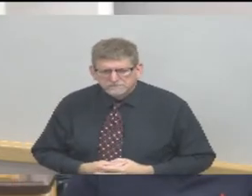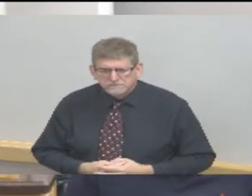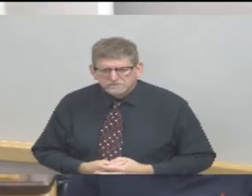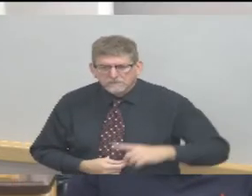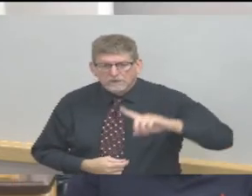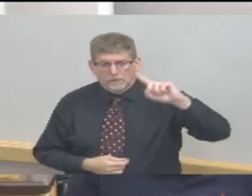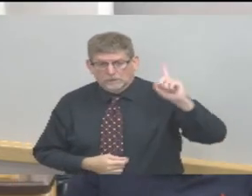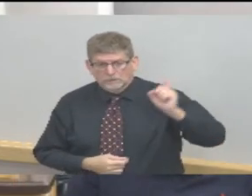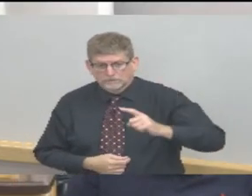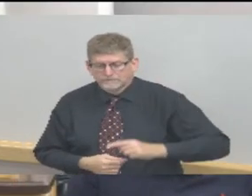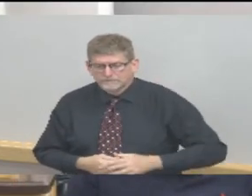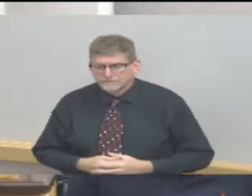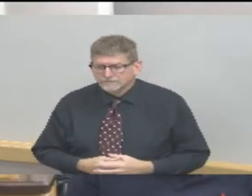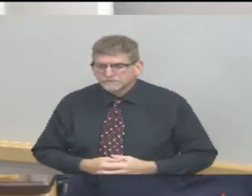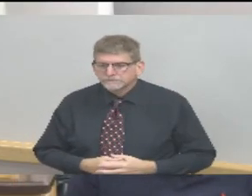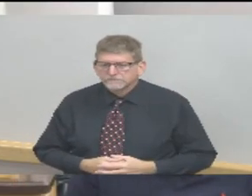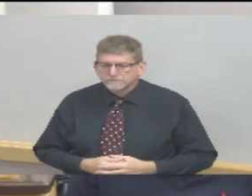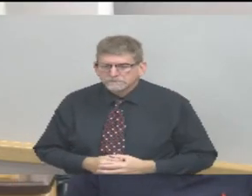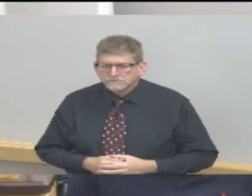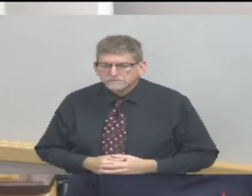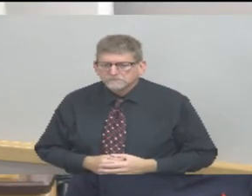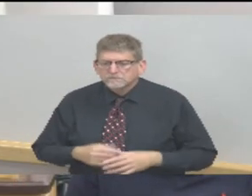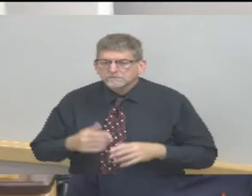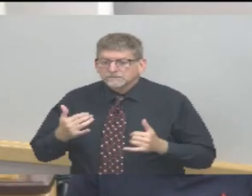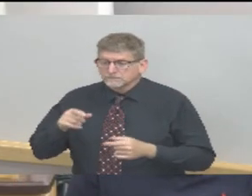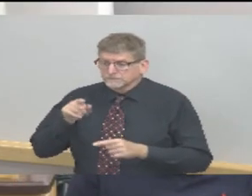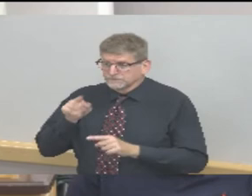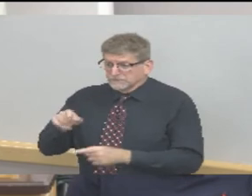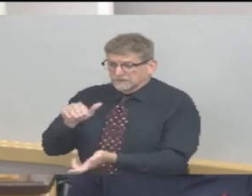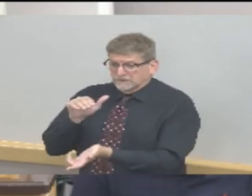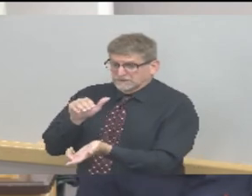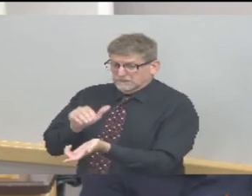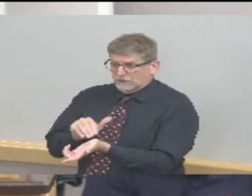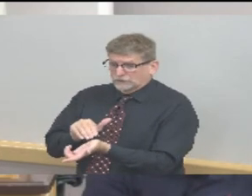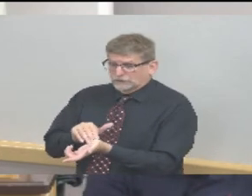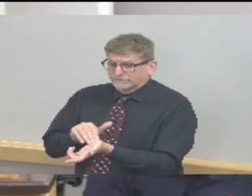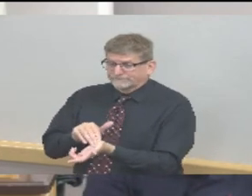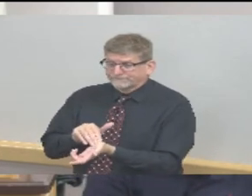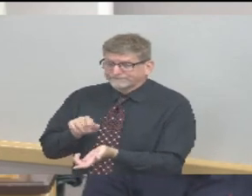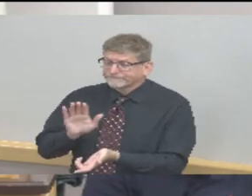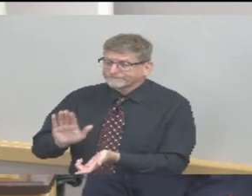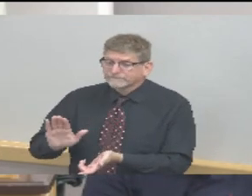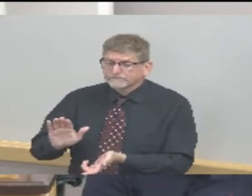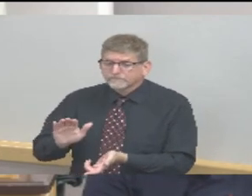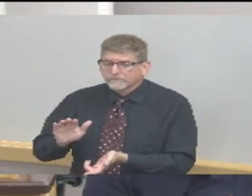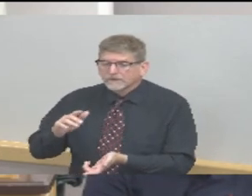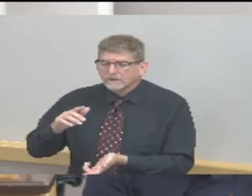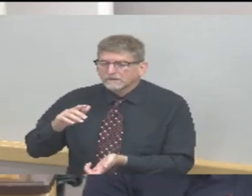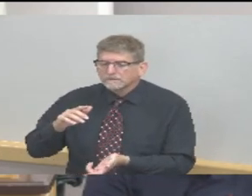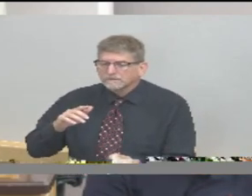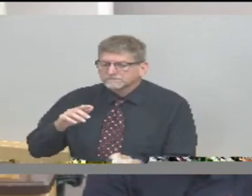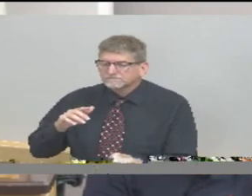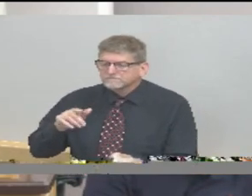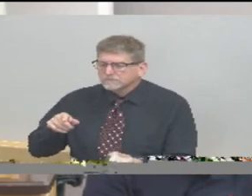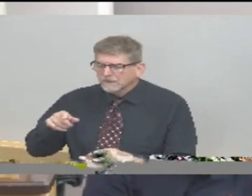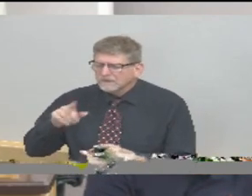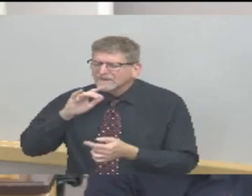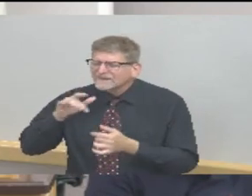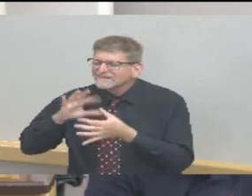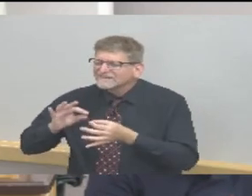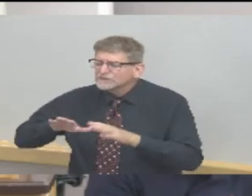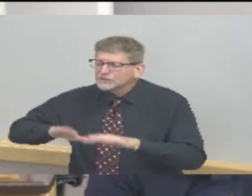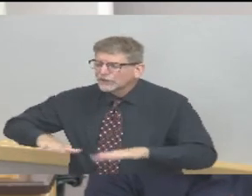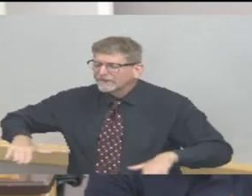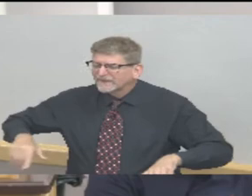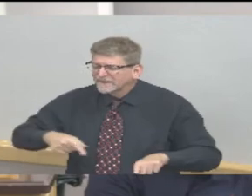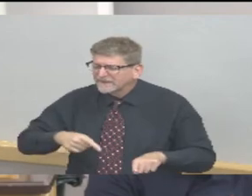I have a question for the doctors regarding the disease that's being found in the children. Is there anything parents should look